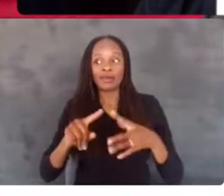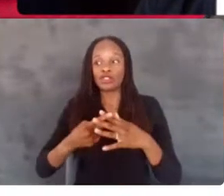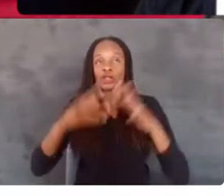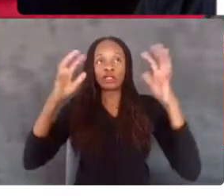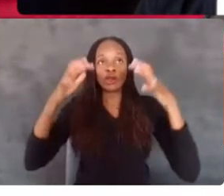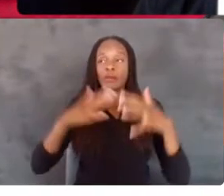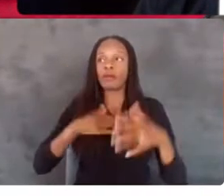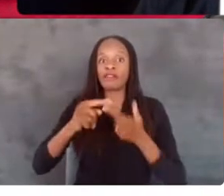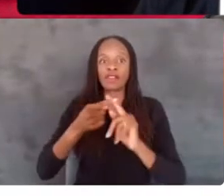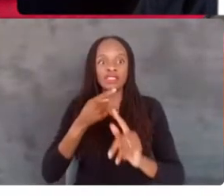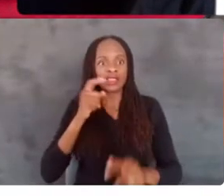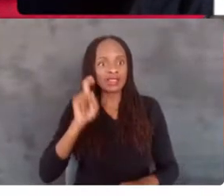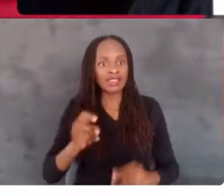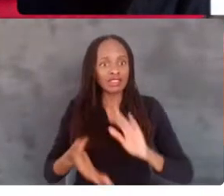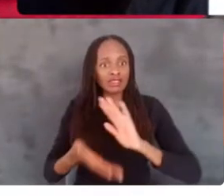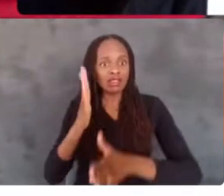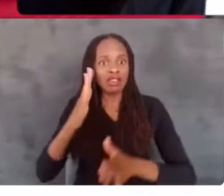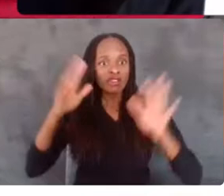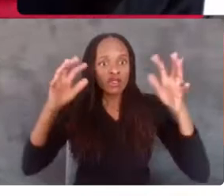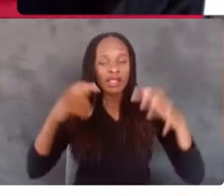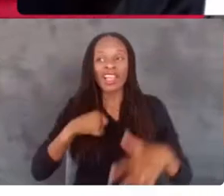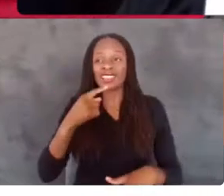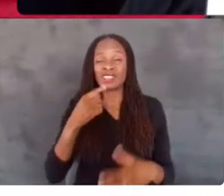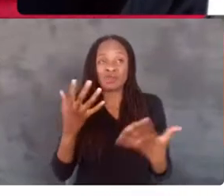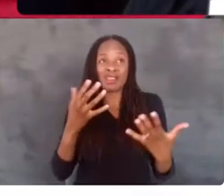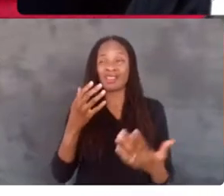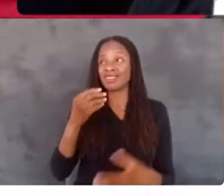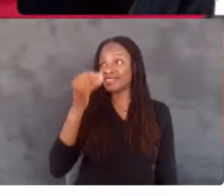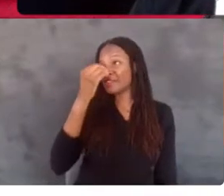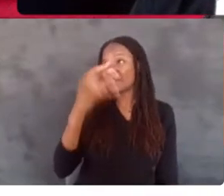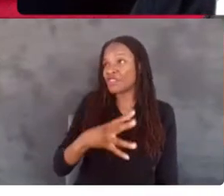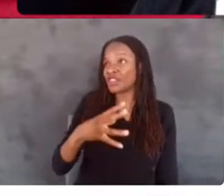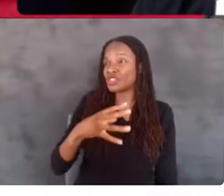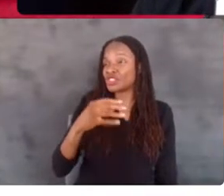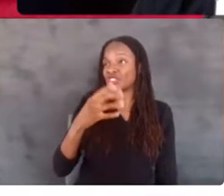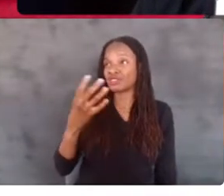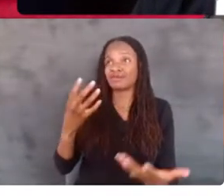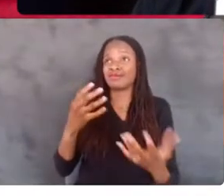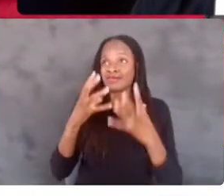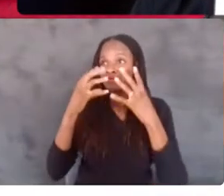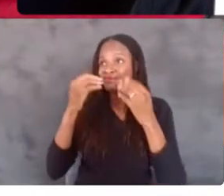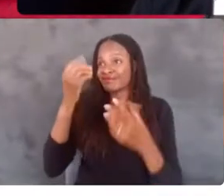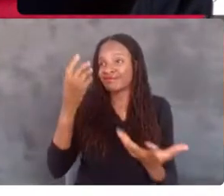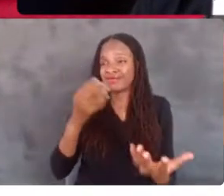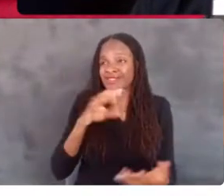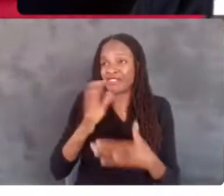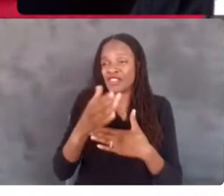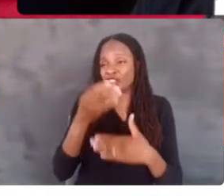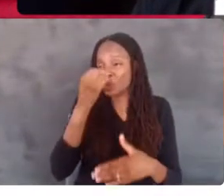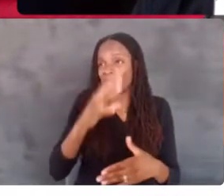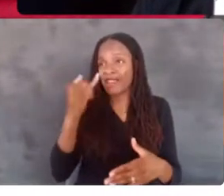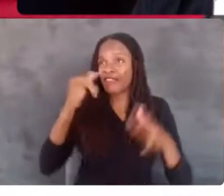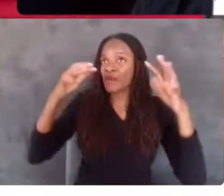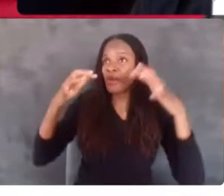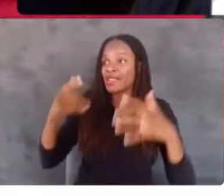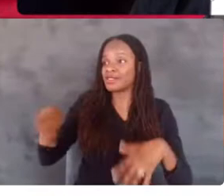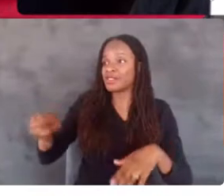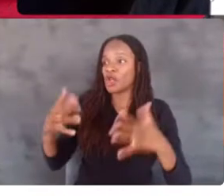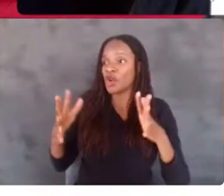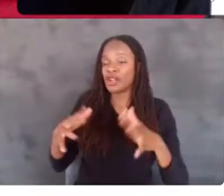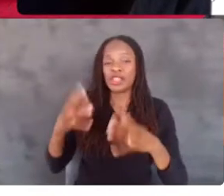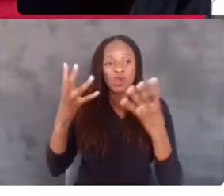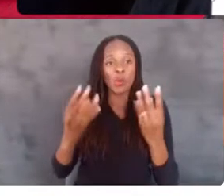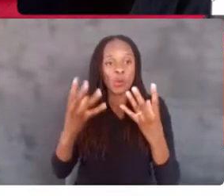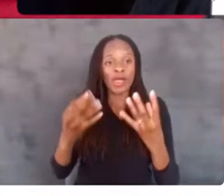we need to go, it's raining, and I said, well, the fish don't care, they're already wet, and that kind of made me think a little bit,